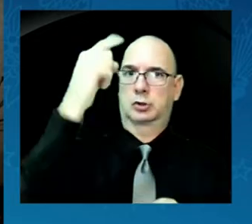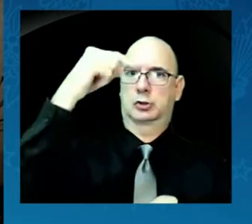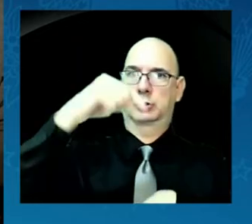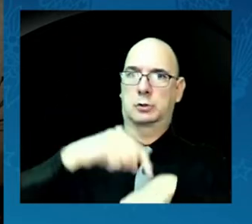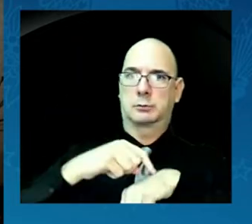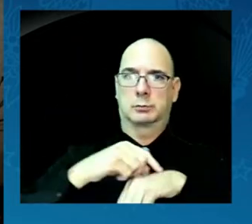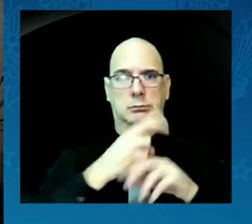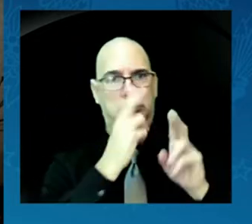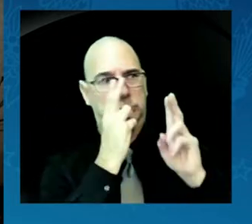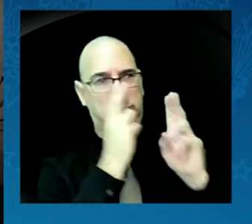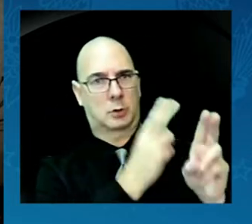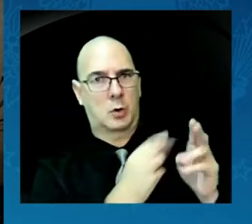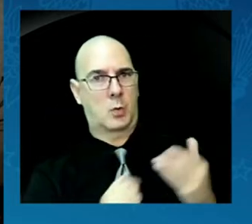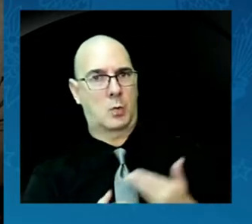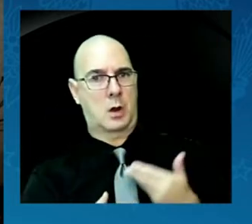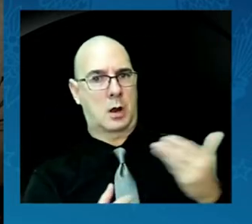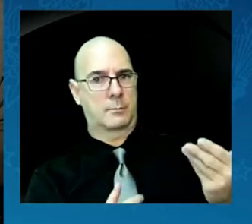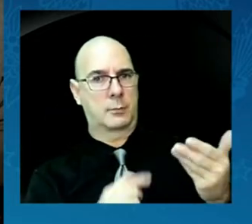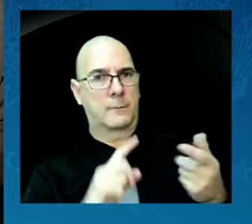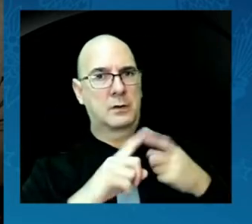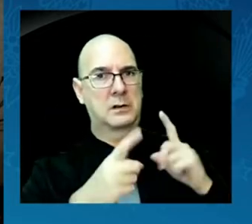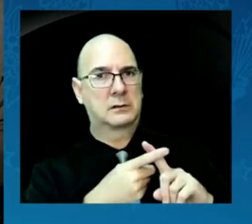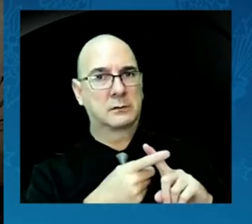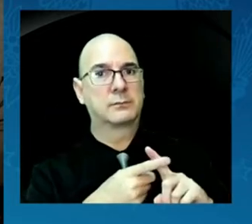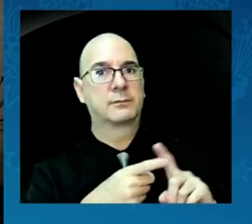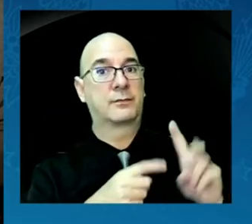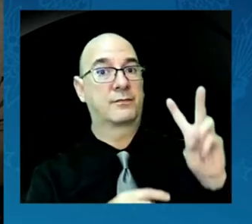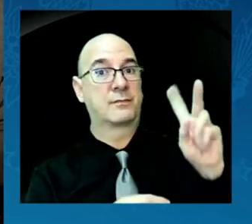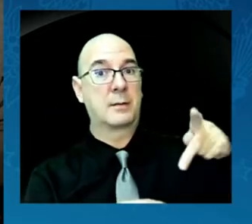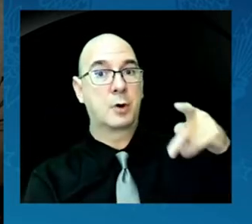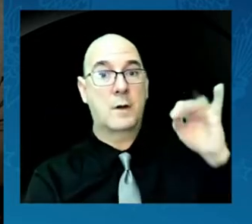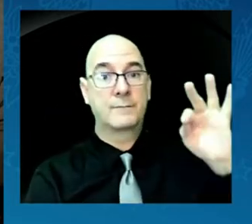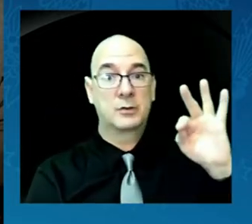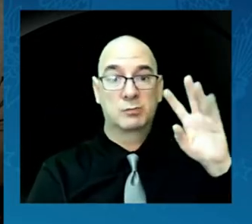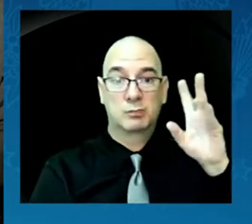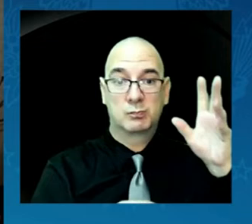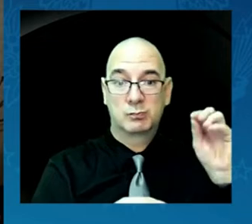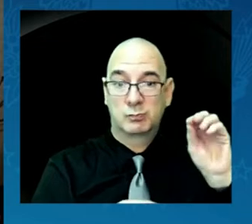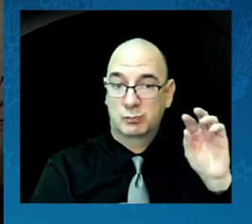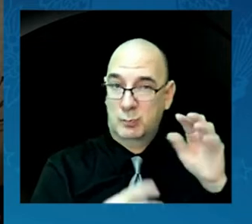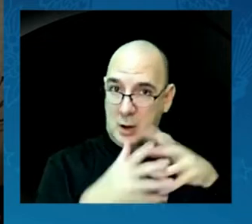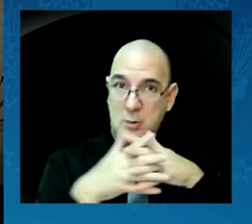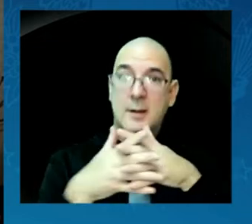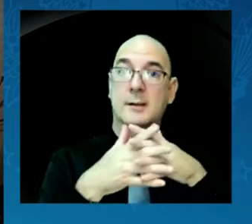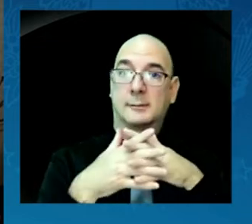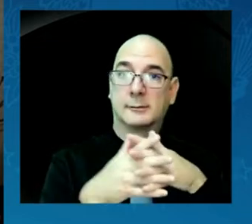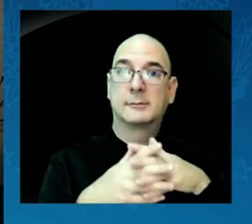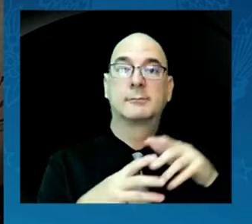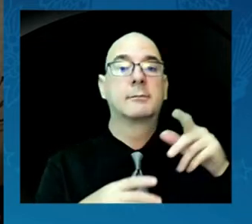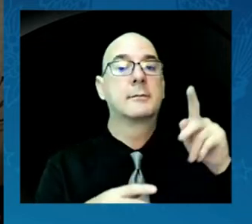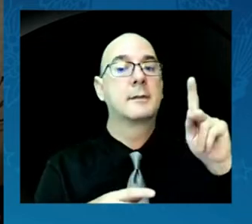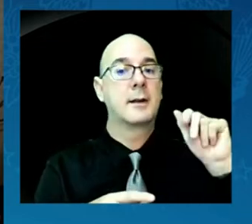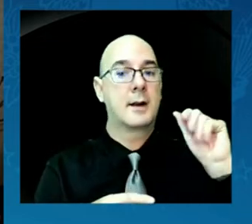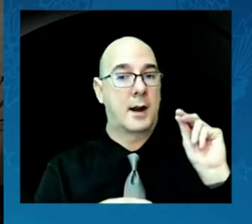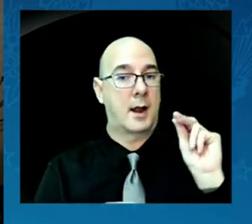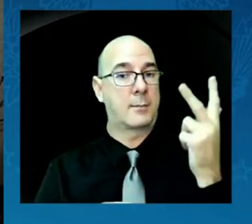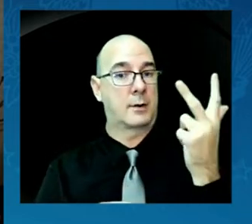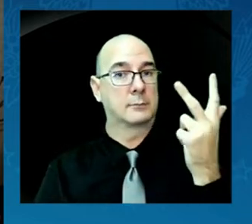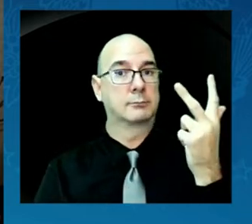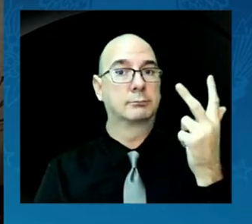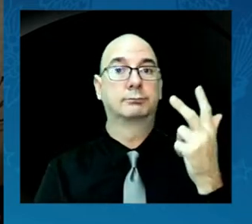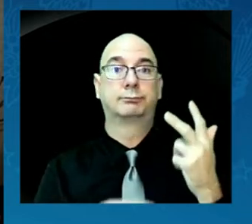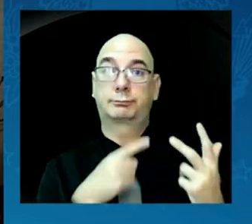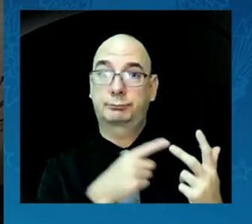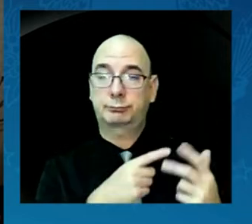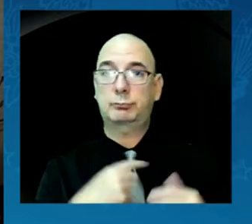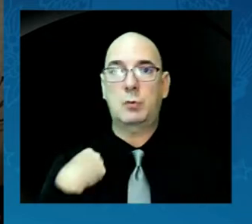of the United States, Kamala Harris. We first got to know Vice President Harris during her time as District Attorney